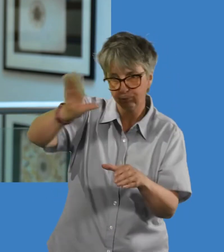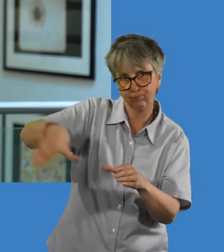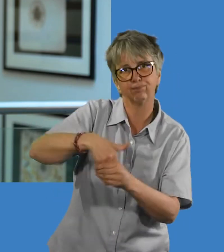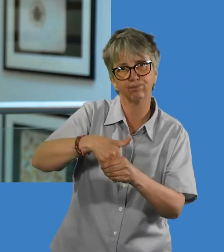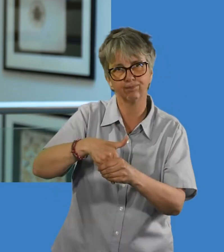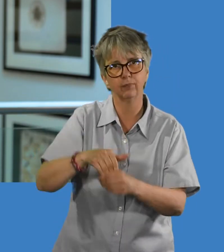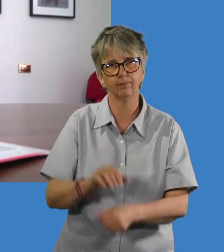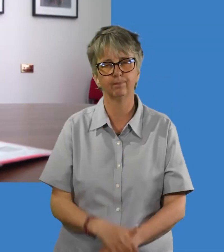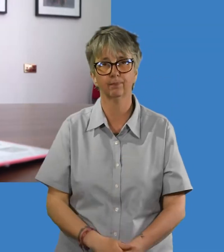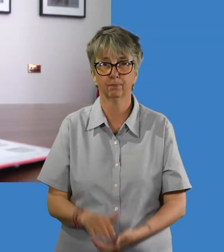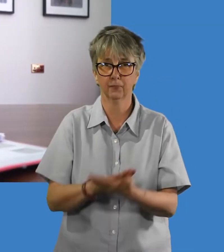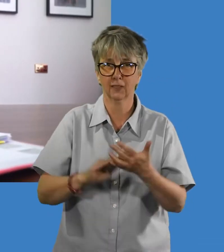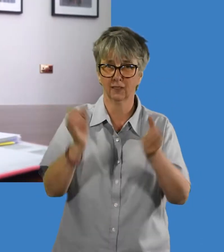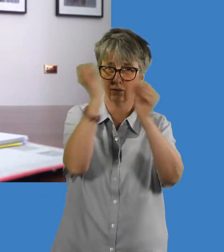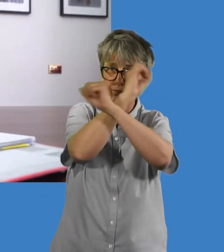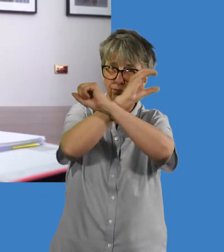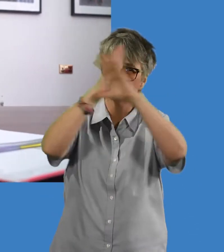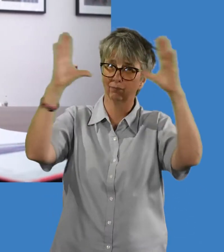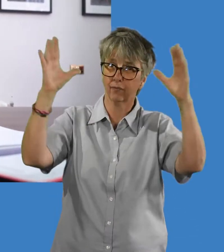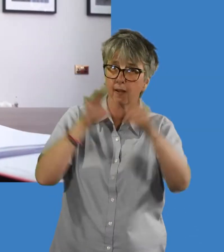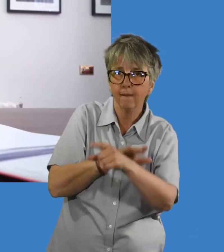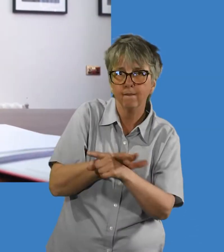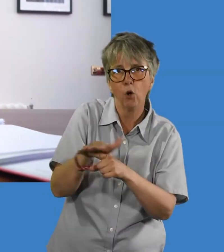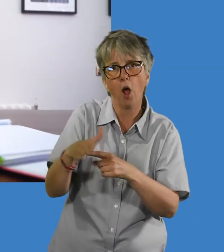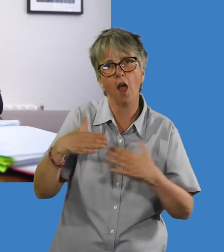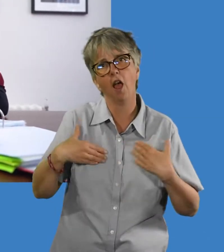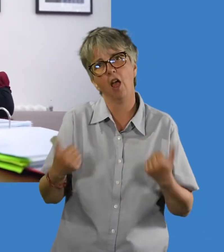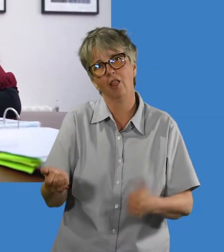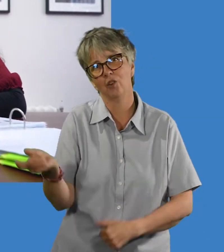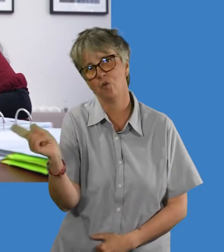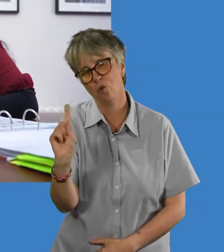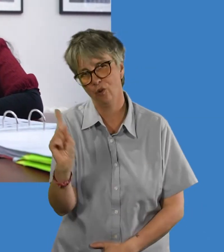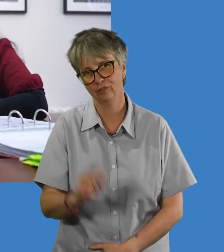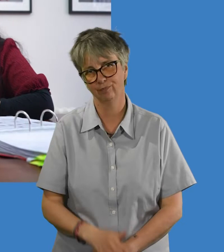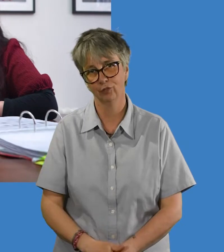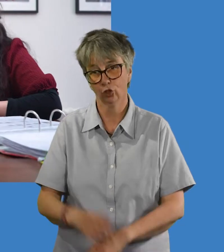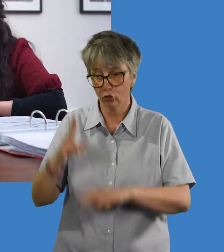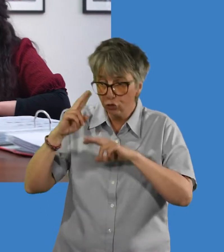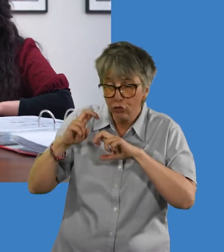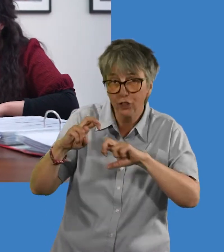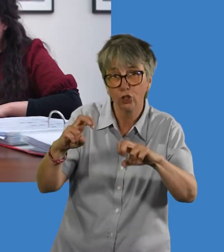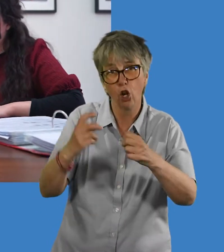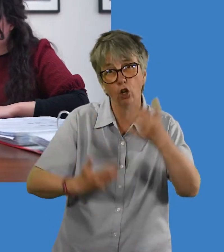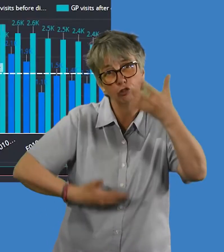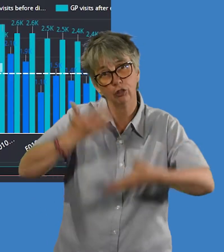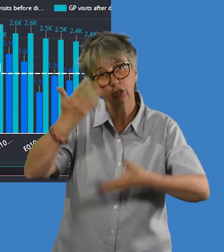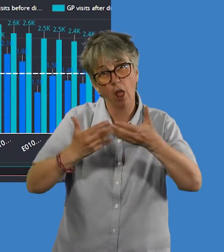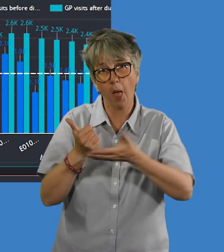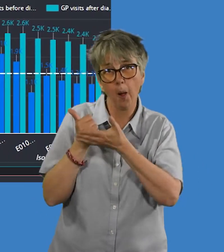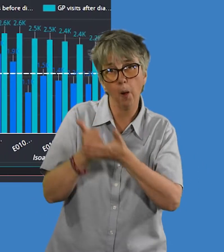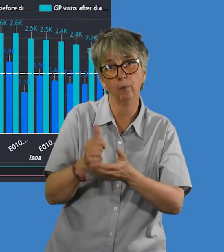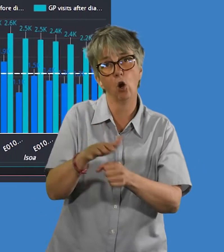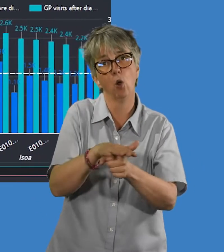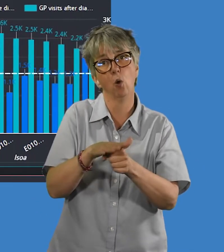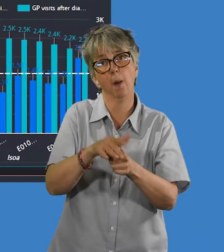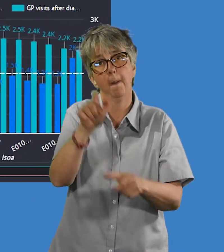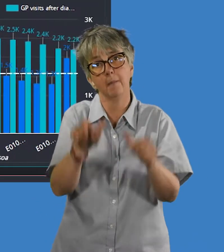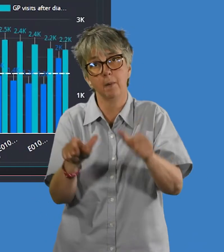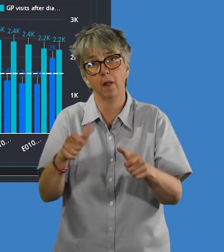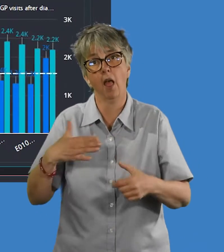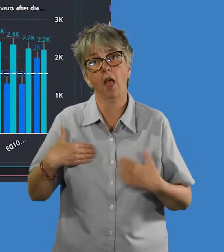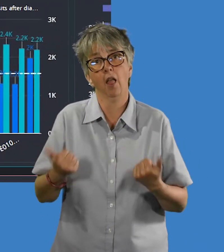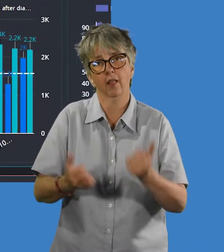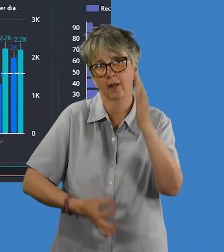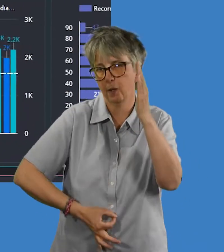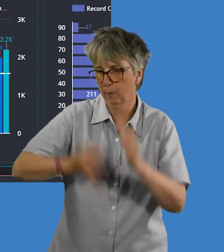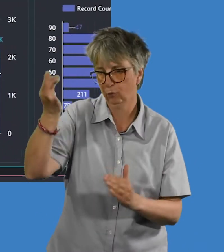everyone's health. The data we generate will make a difference towards improving the health of local people. To do this, we will use our